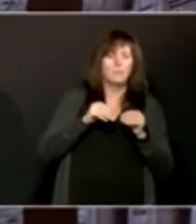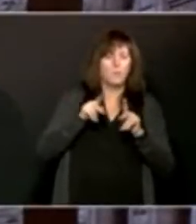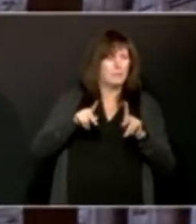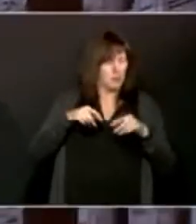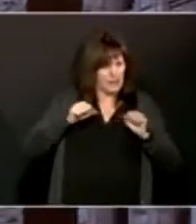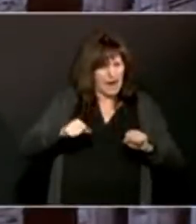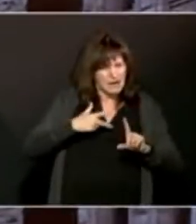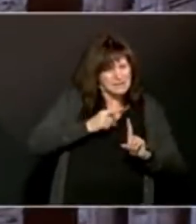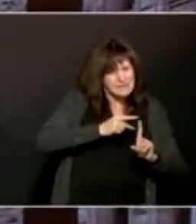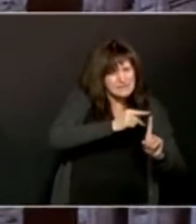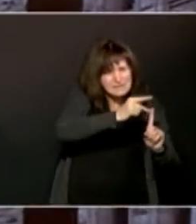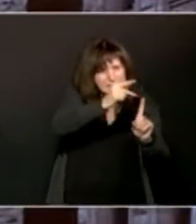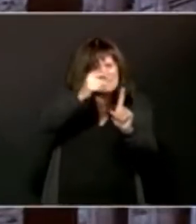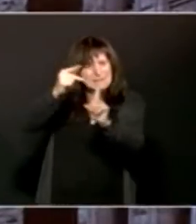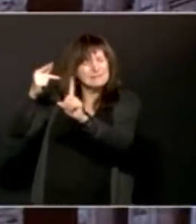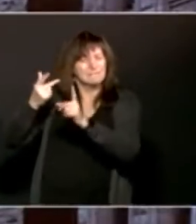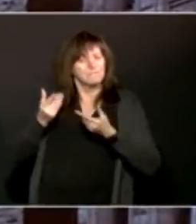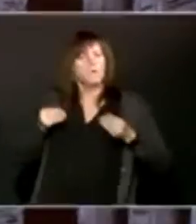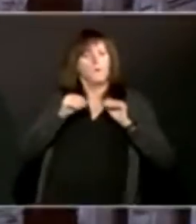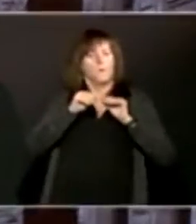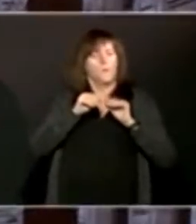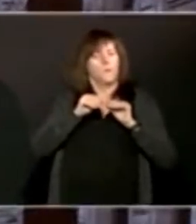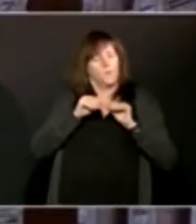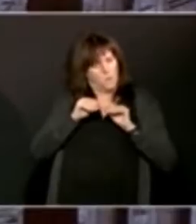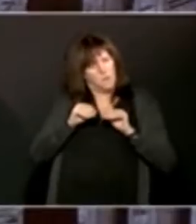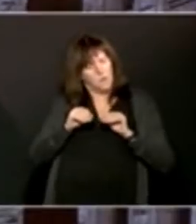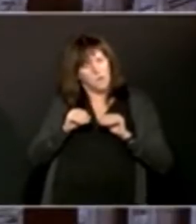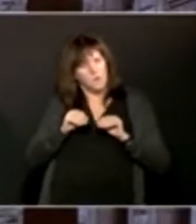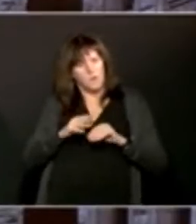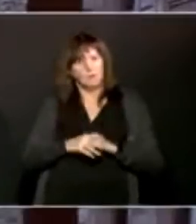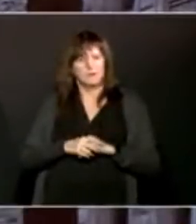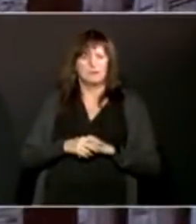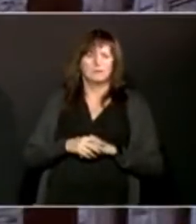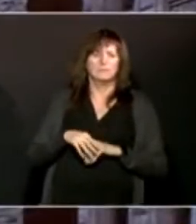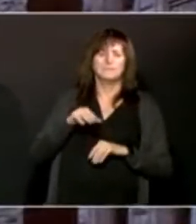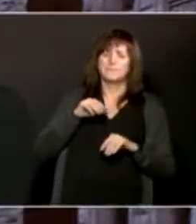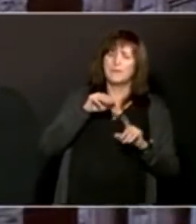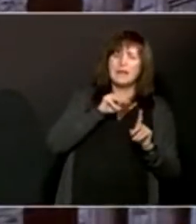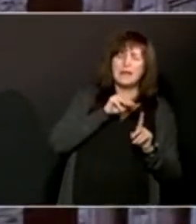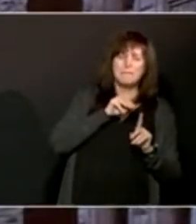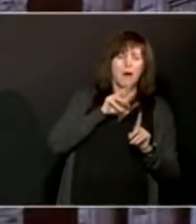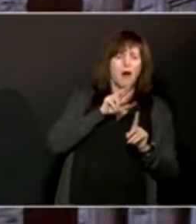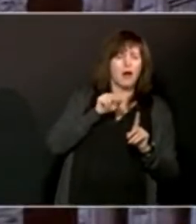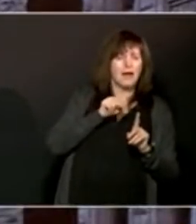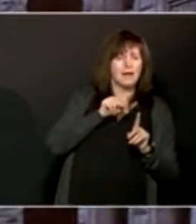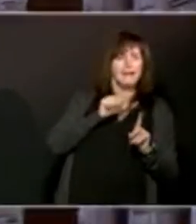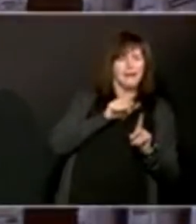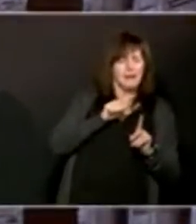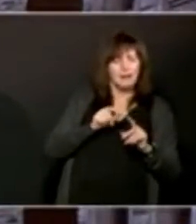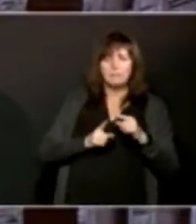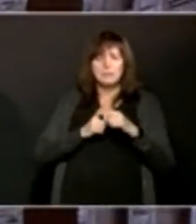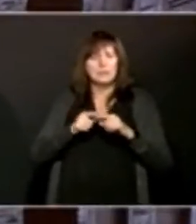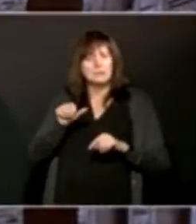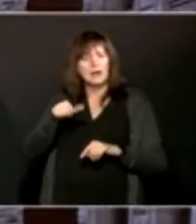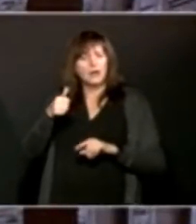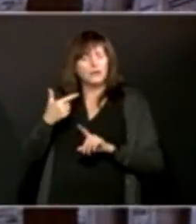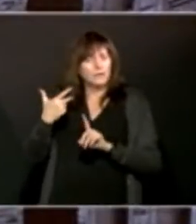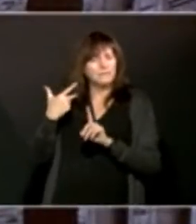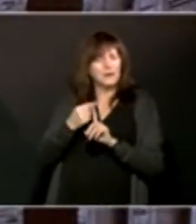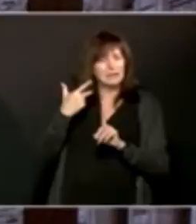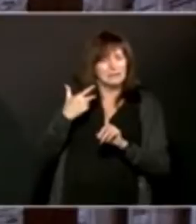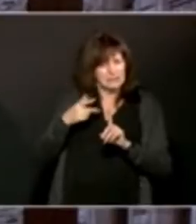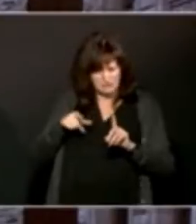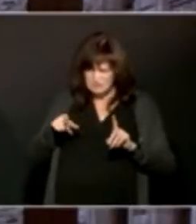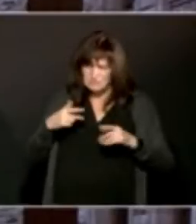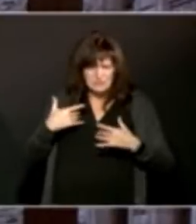benefit especially the mRNA vaccine and the other vaccine to have some protection to keep the variant at bay if you may and